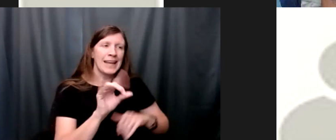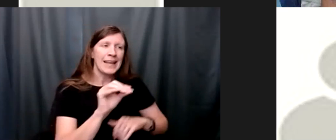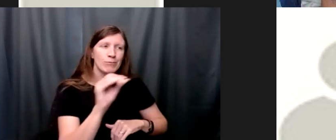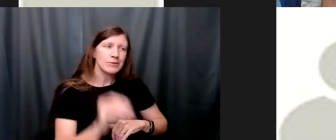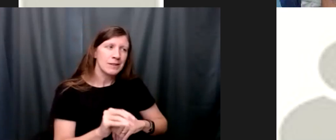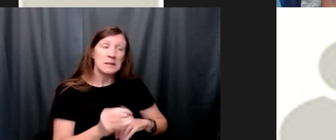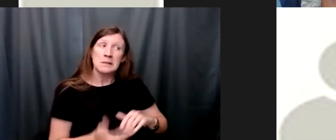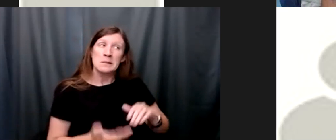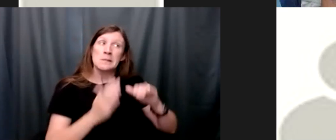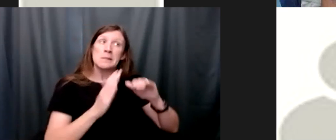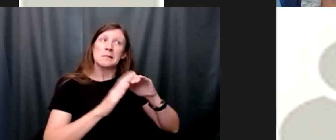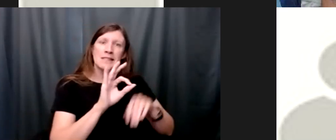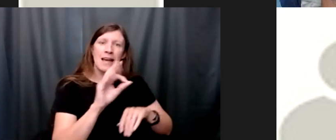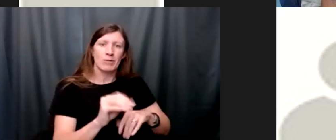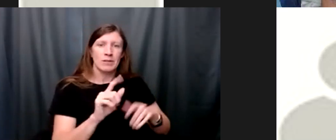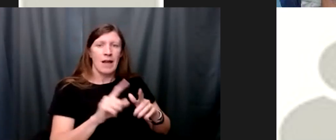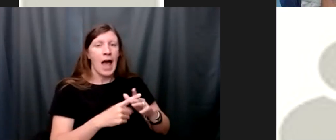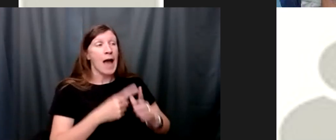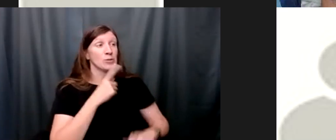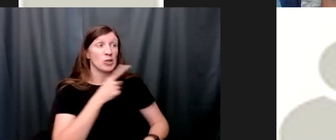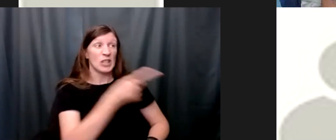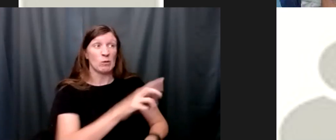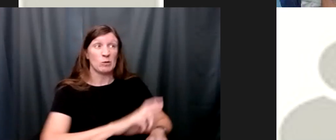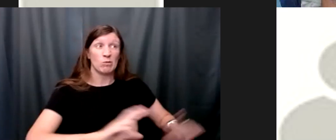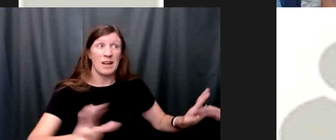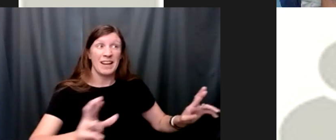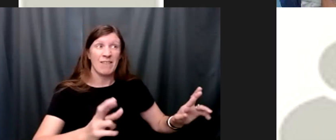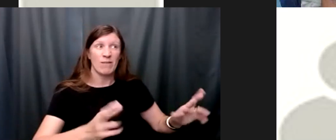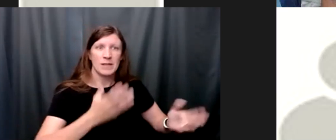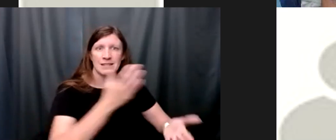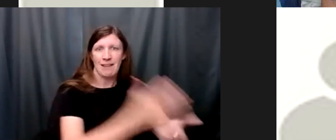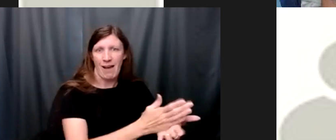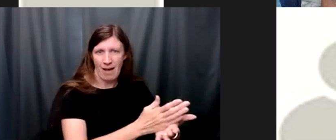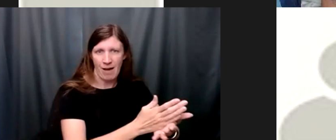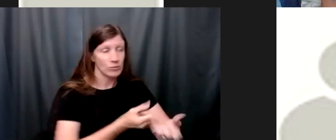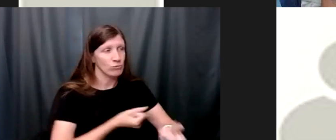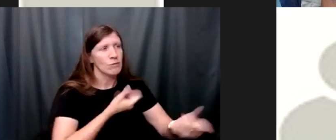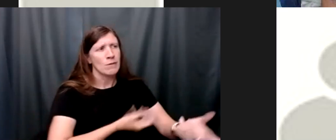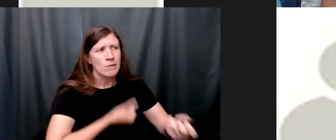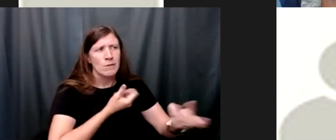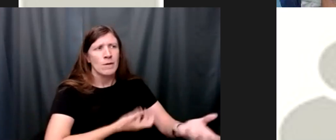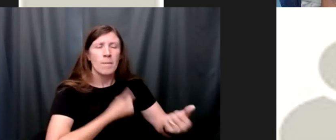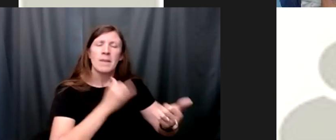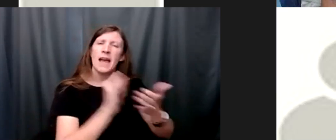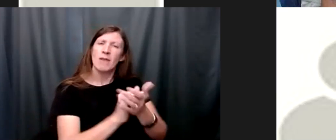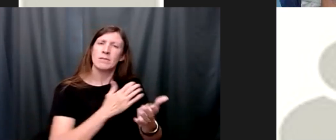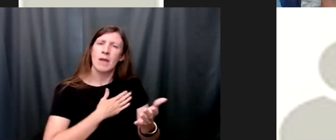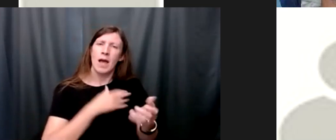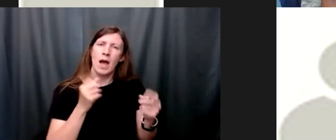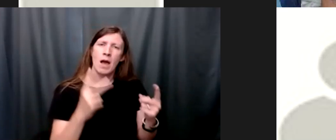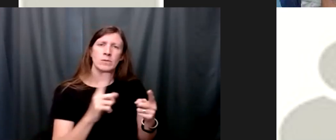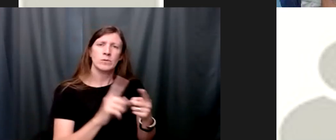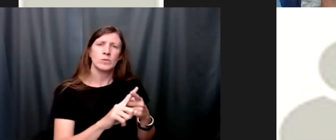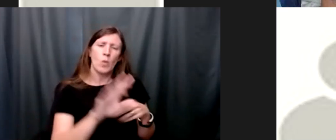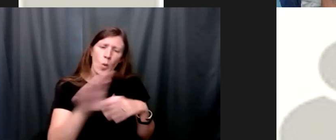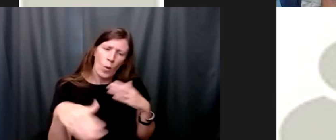point where i'm sure he was ready for me to stop but uh this was my opportunity to uh get all of that